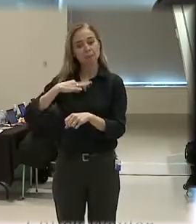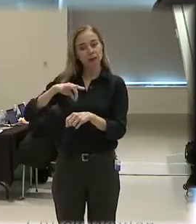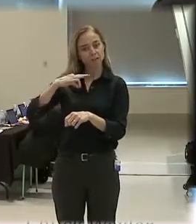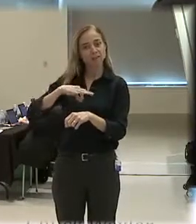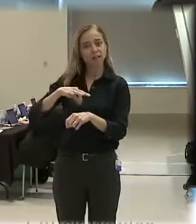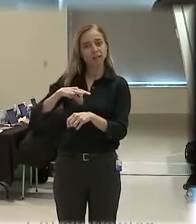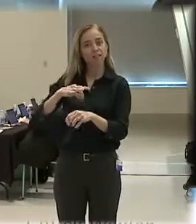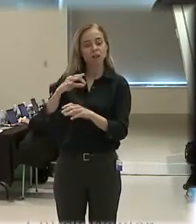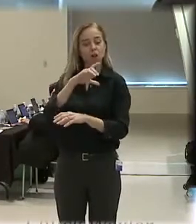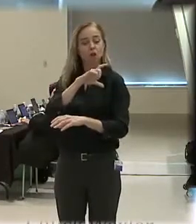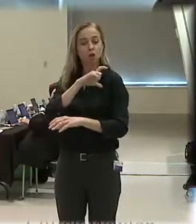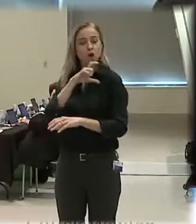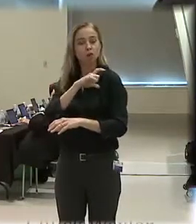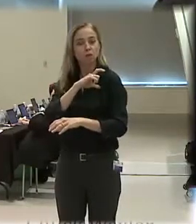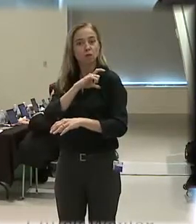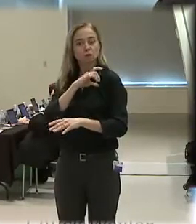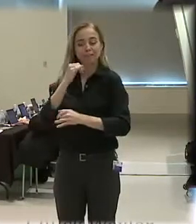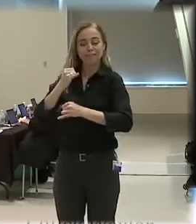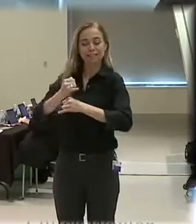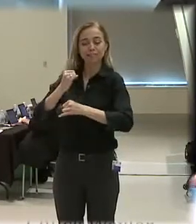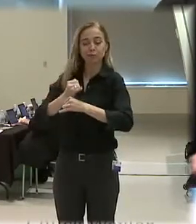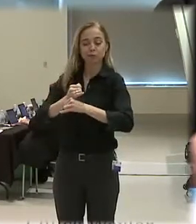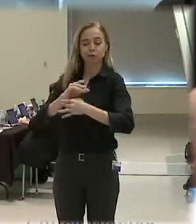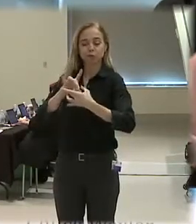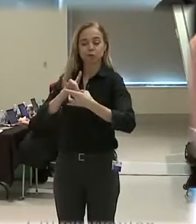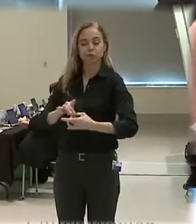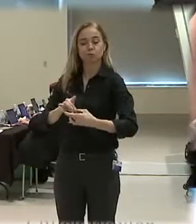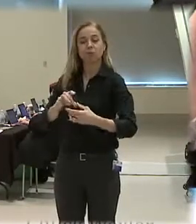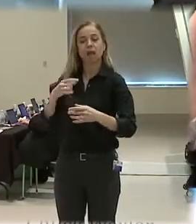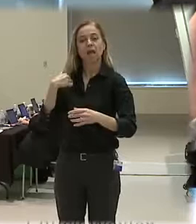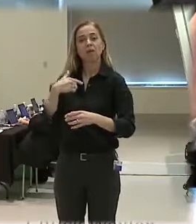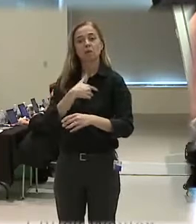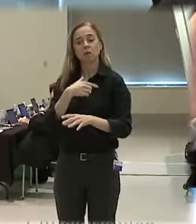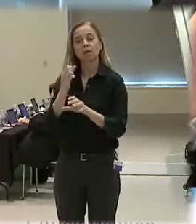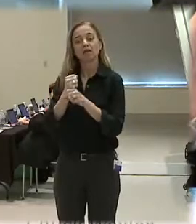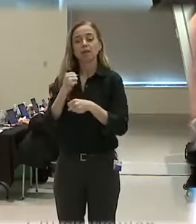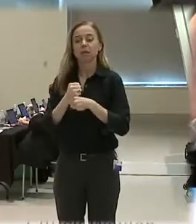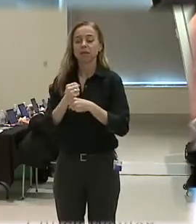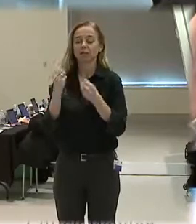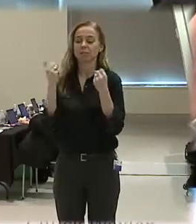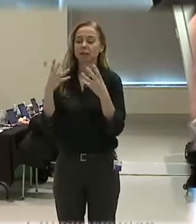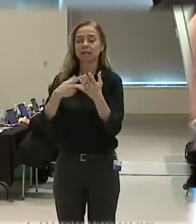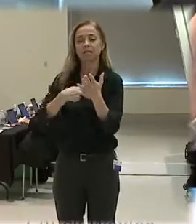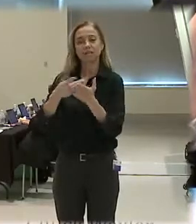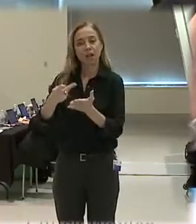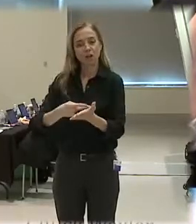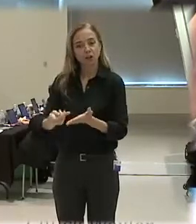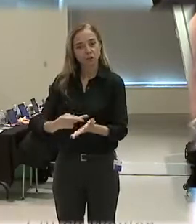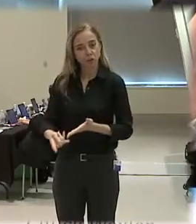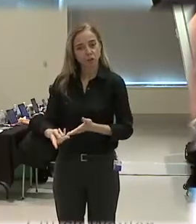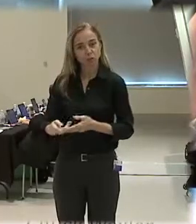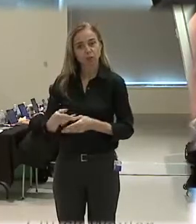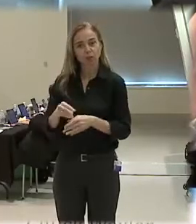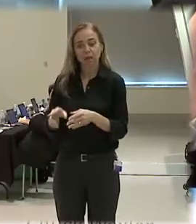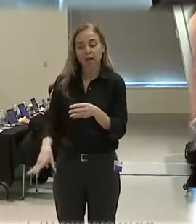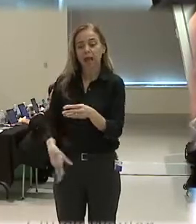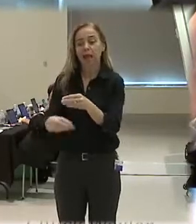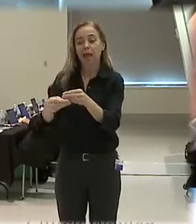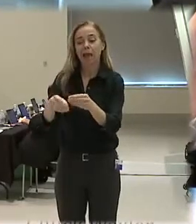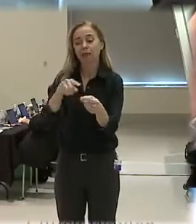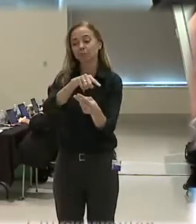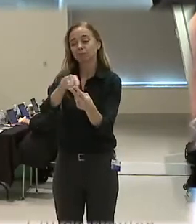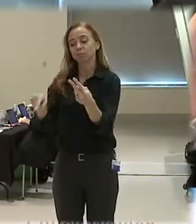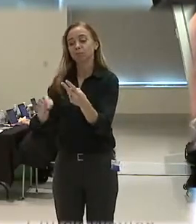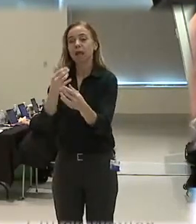law enforcement institution. And that we may, as systemic failures, may be contributing to the kind of errors that we're